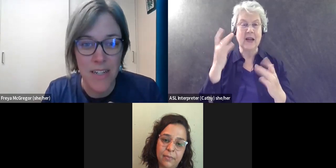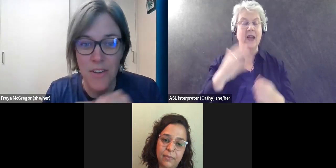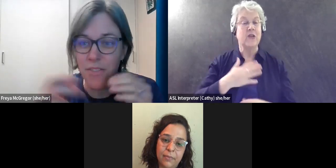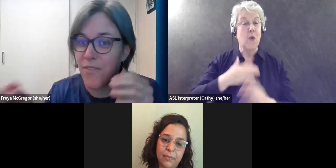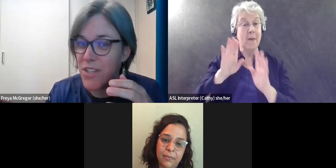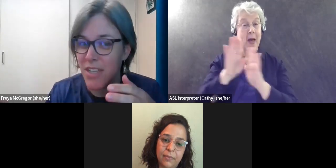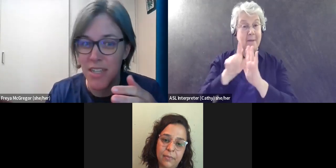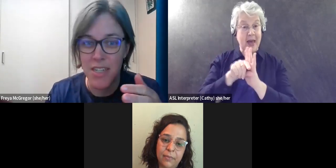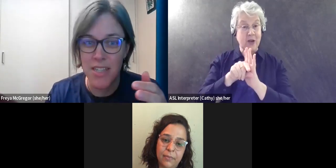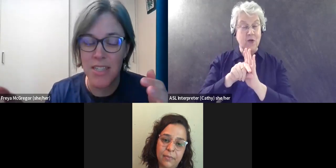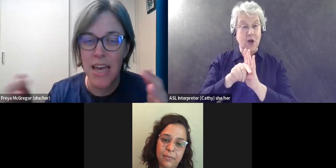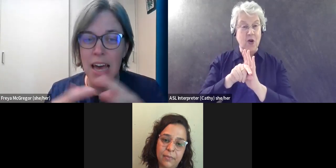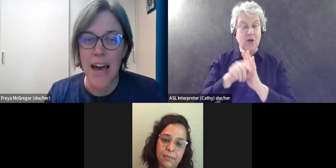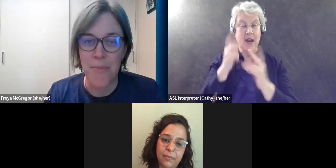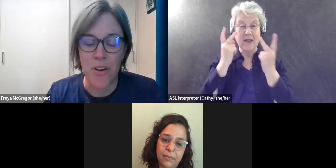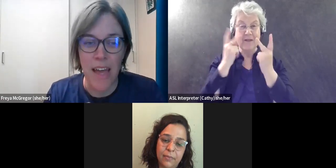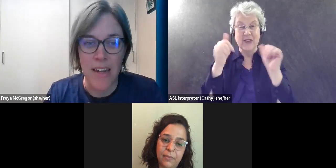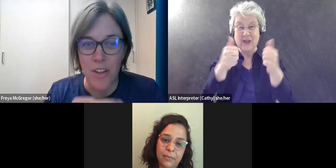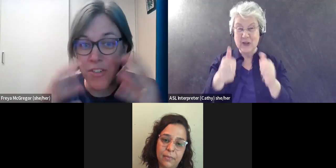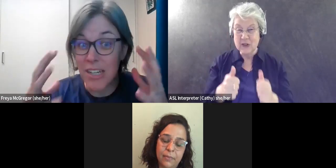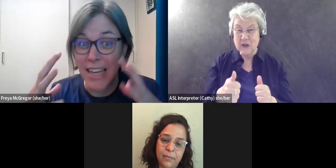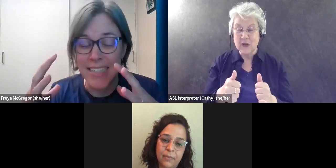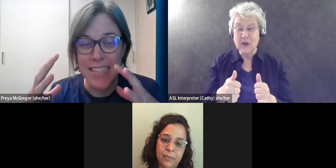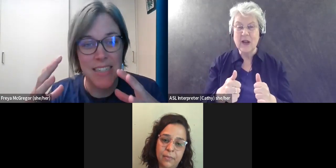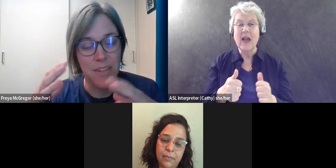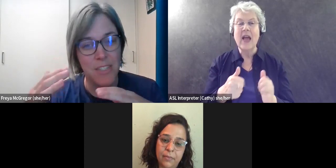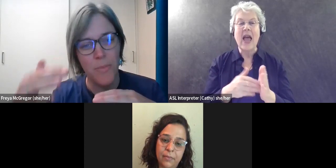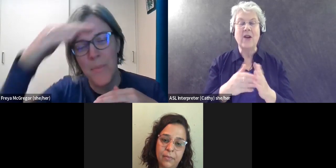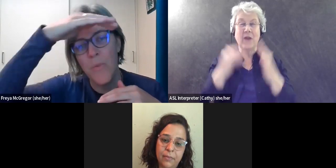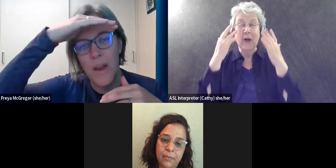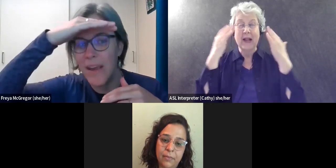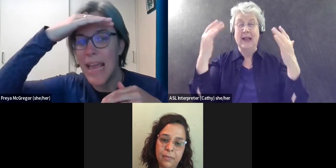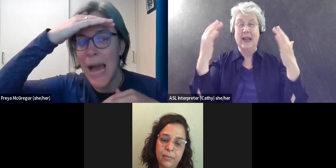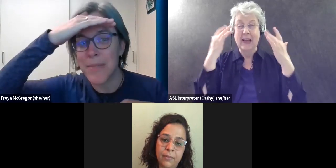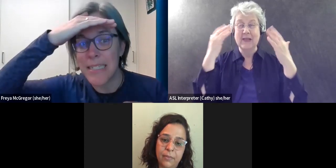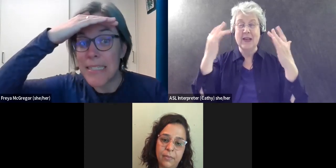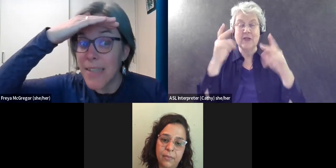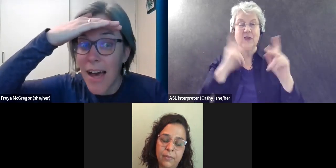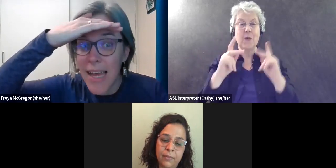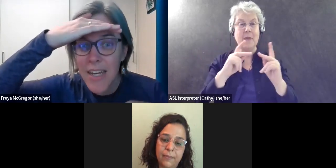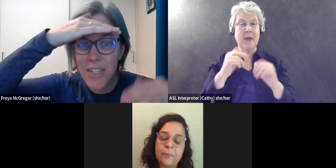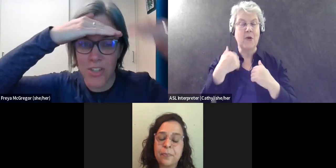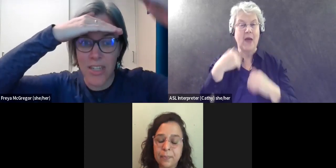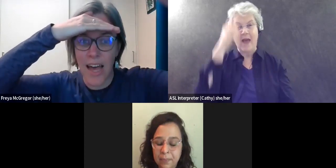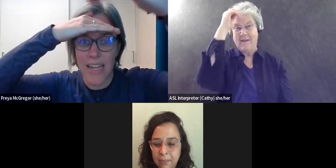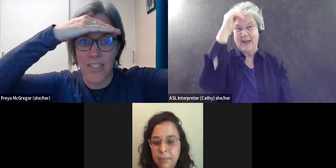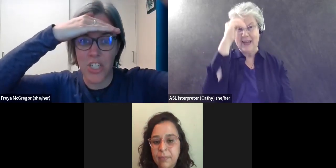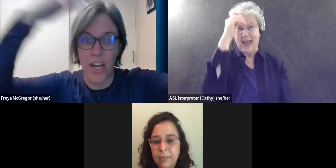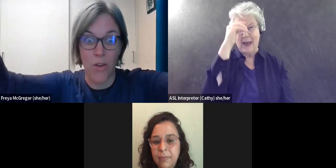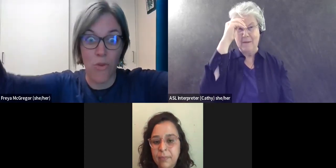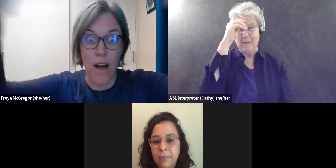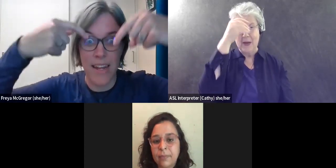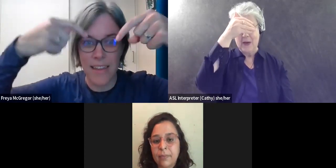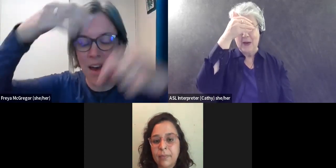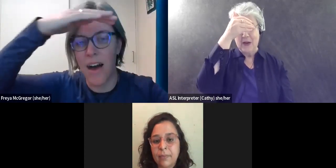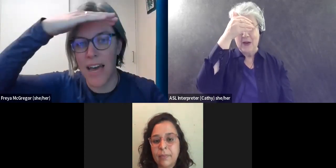services. And a lot of low vision conditions, um, create a lot of glare sensitivity. So people wearing caps inside, so the light isn't